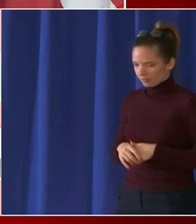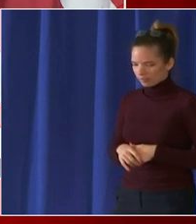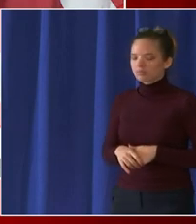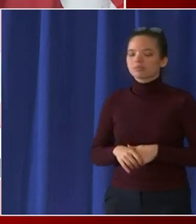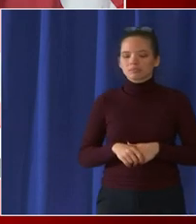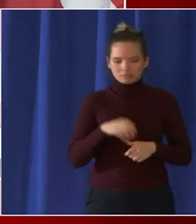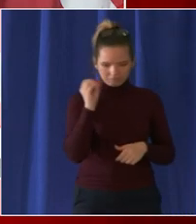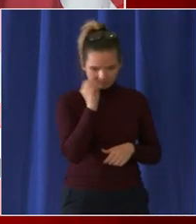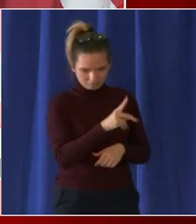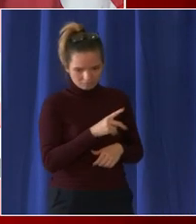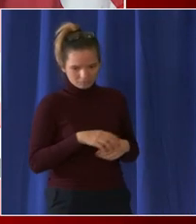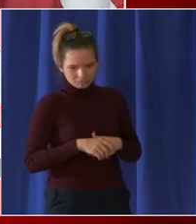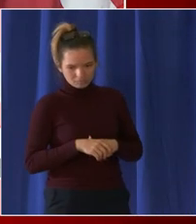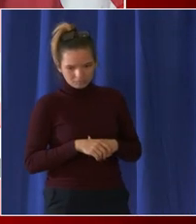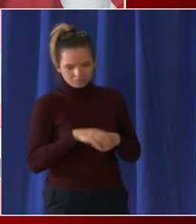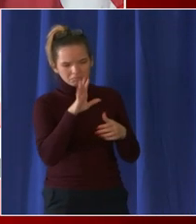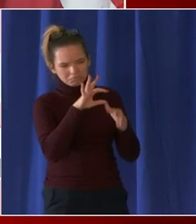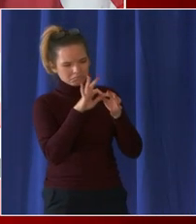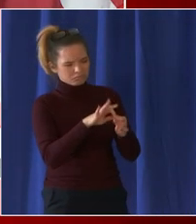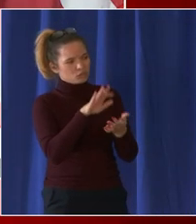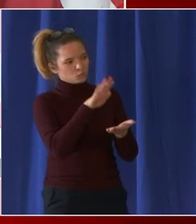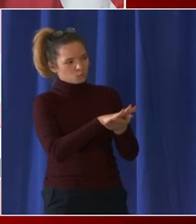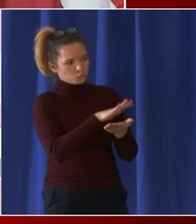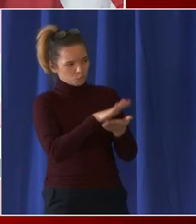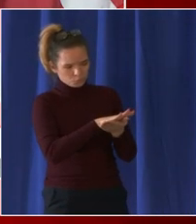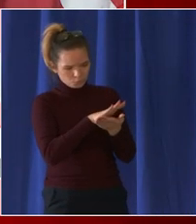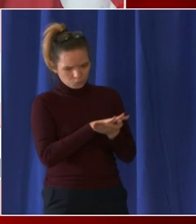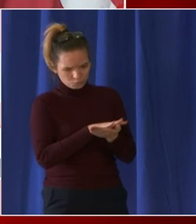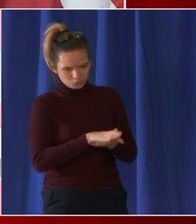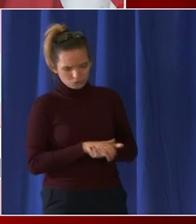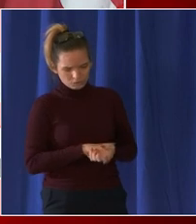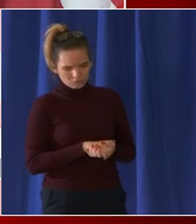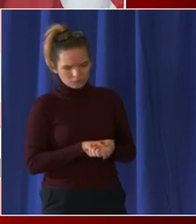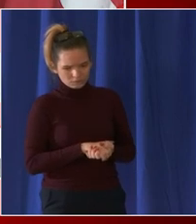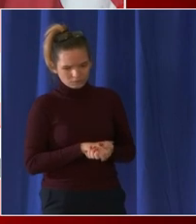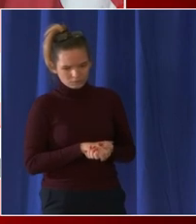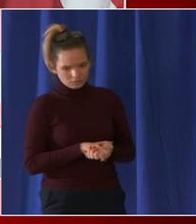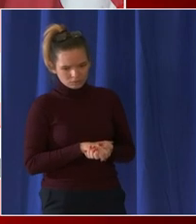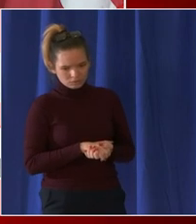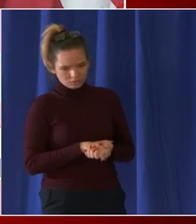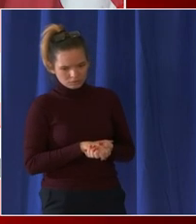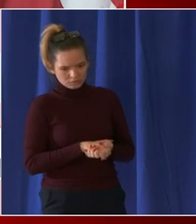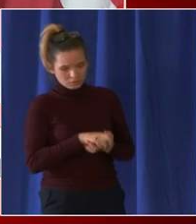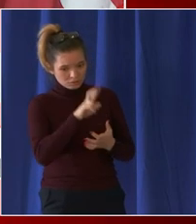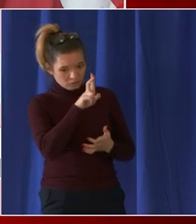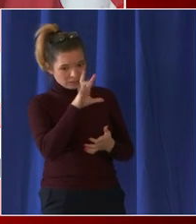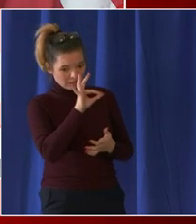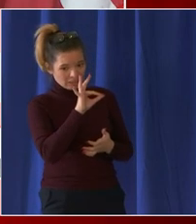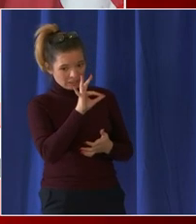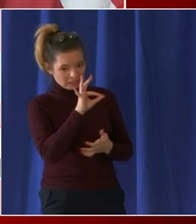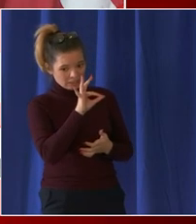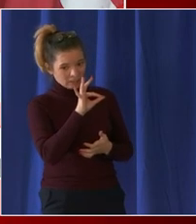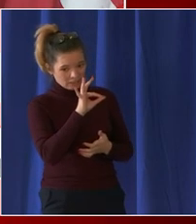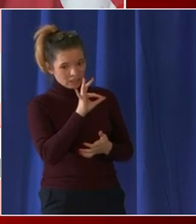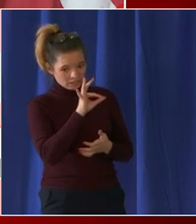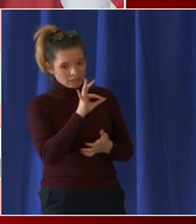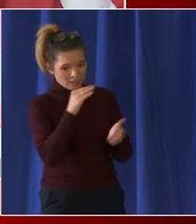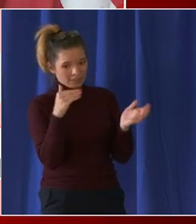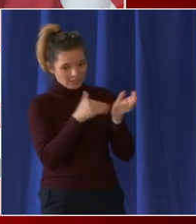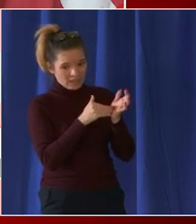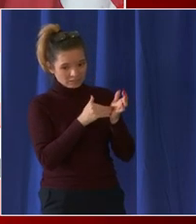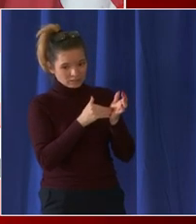uh schools and covid okay some of those issues do you the 39 139 number for student test results